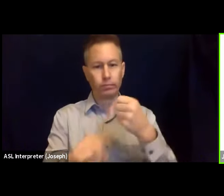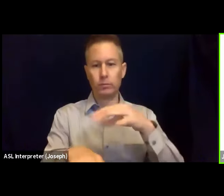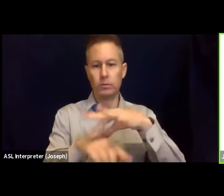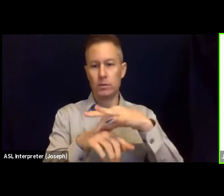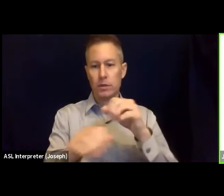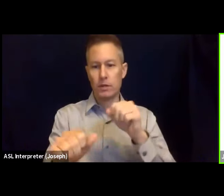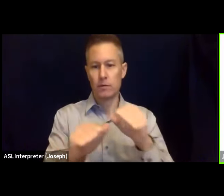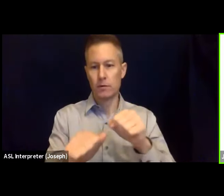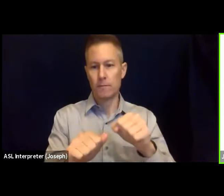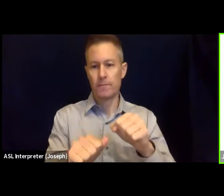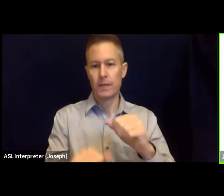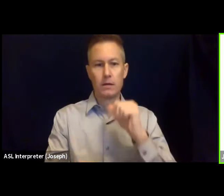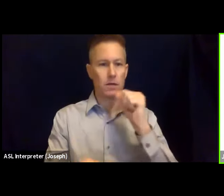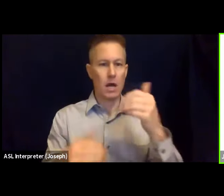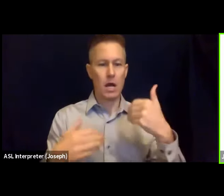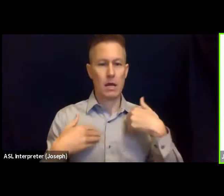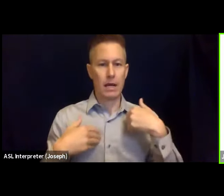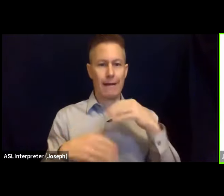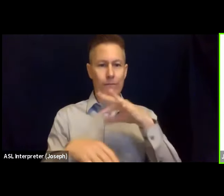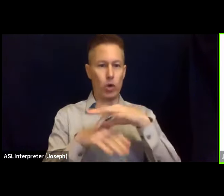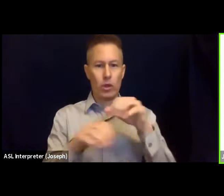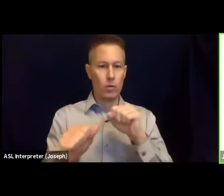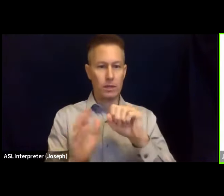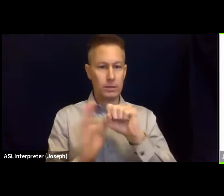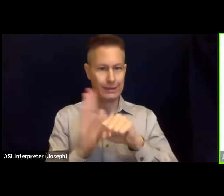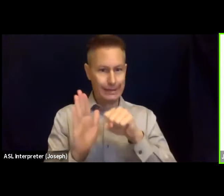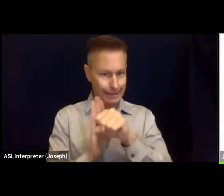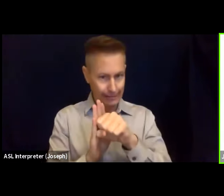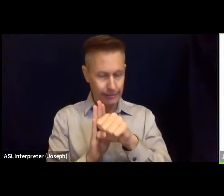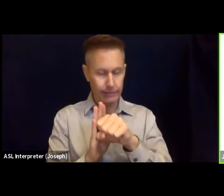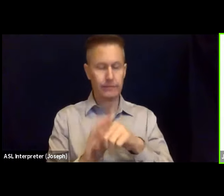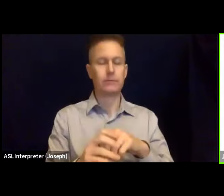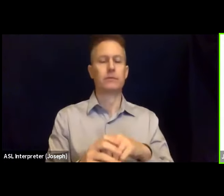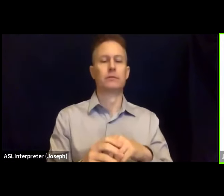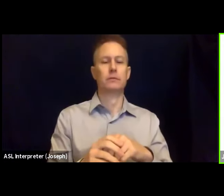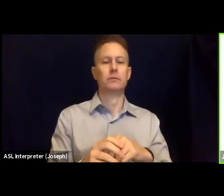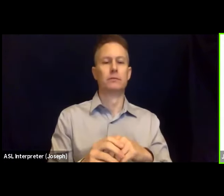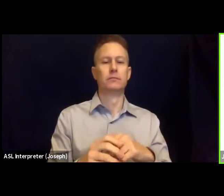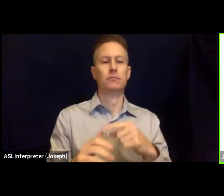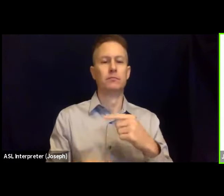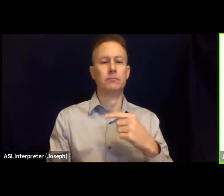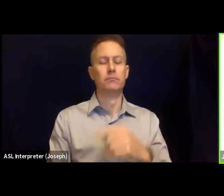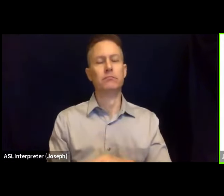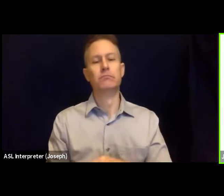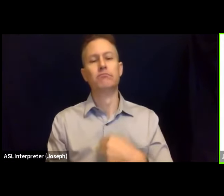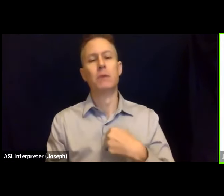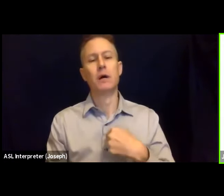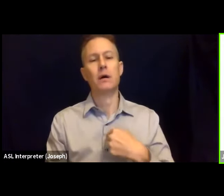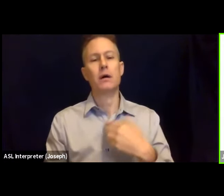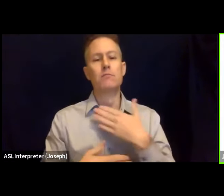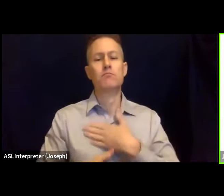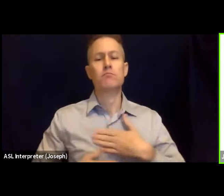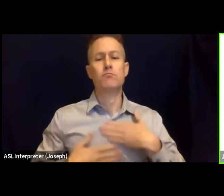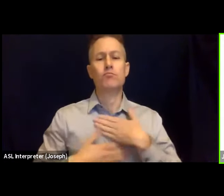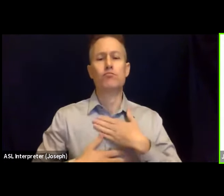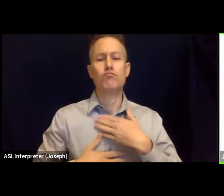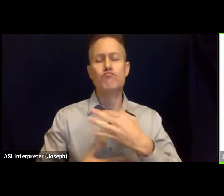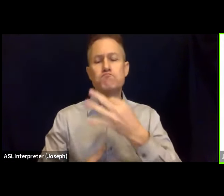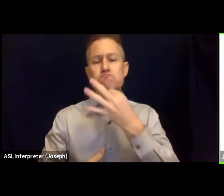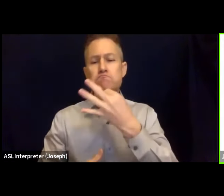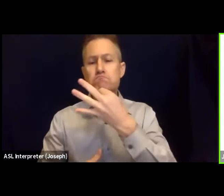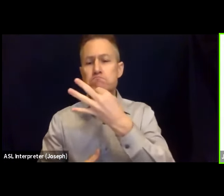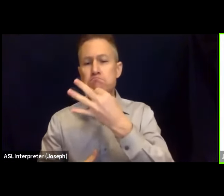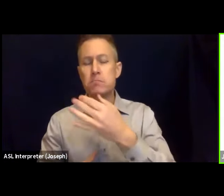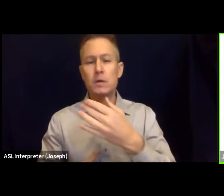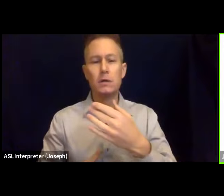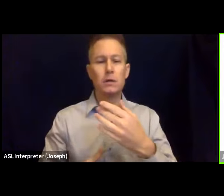season. So I really appreciate that these experts in their fields